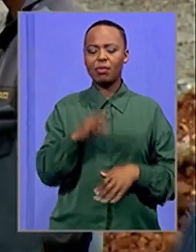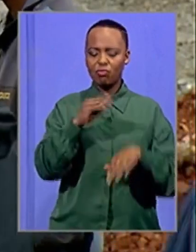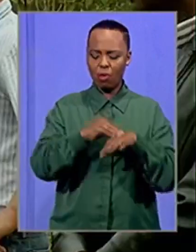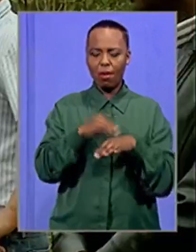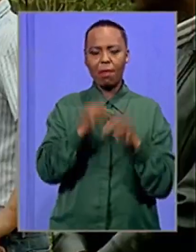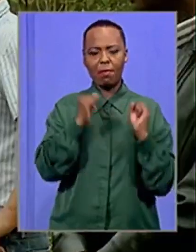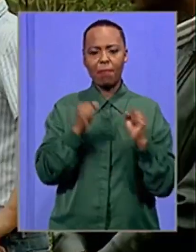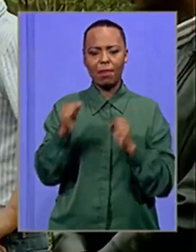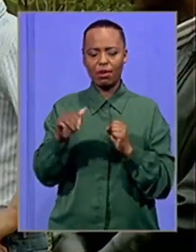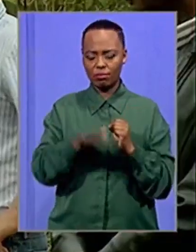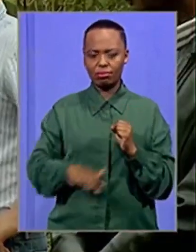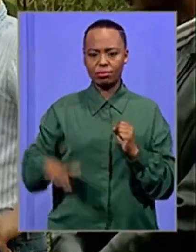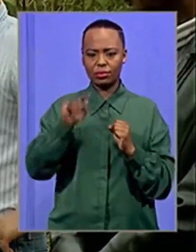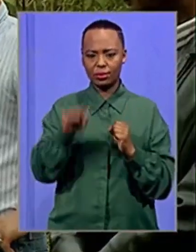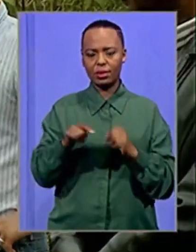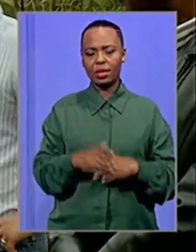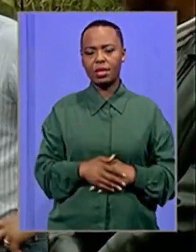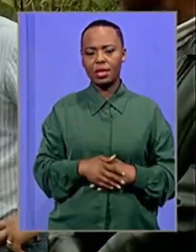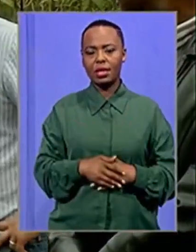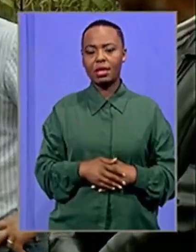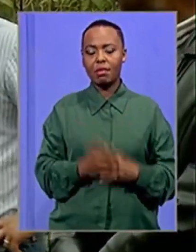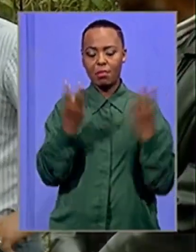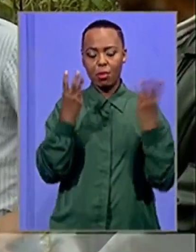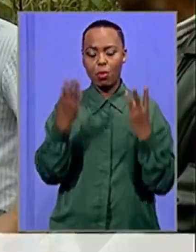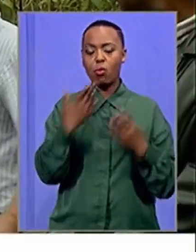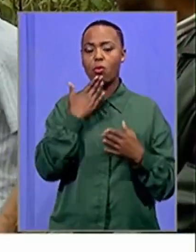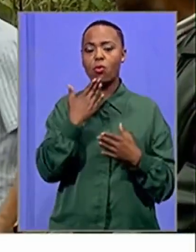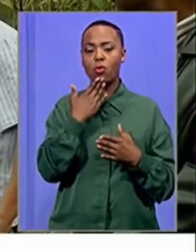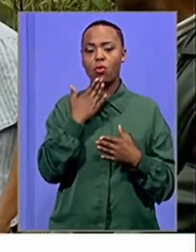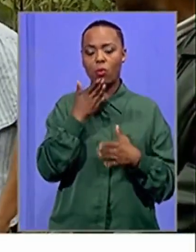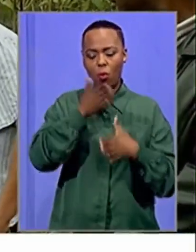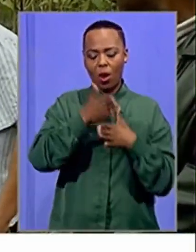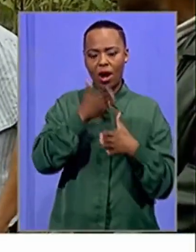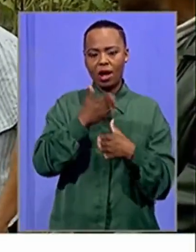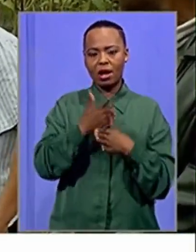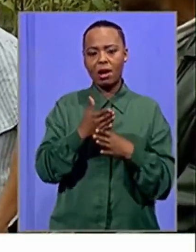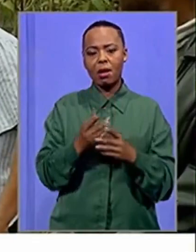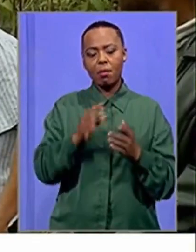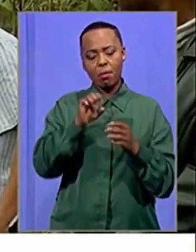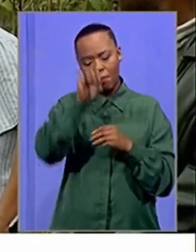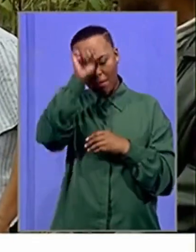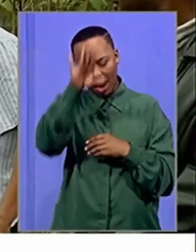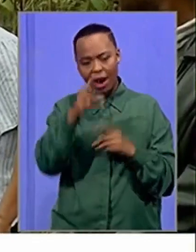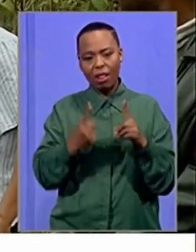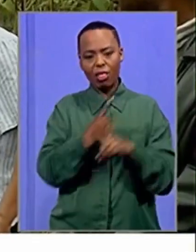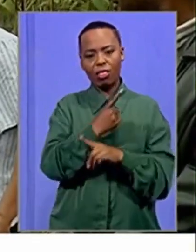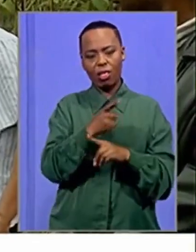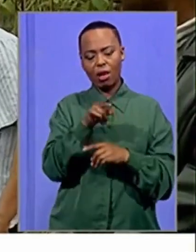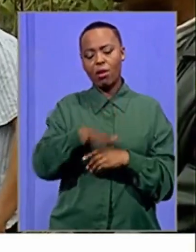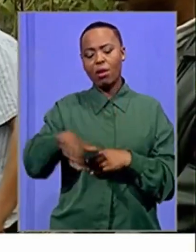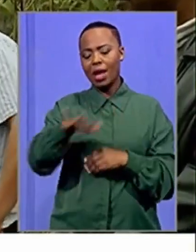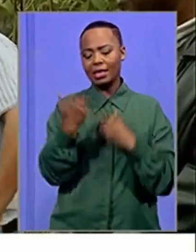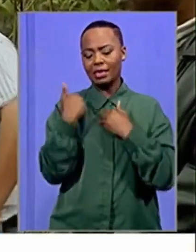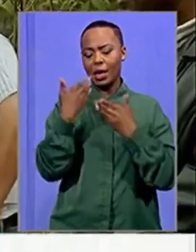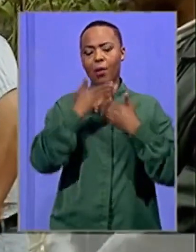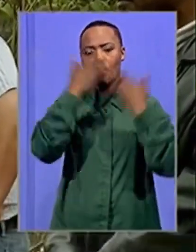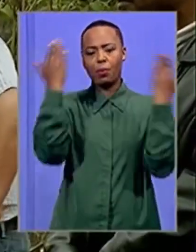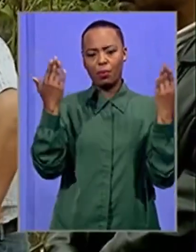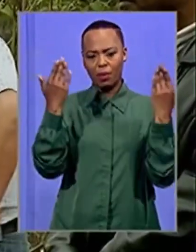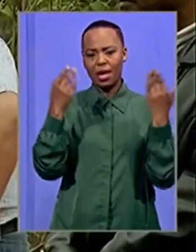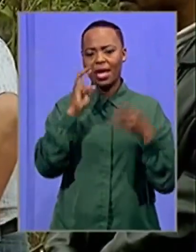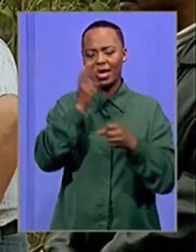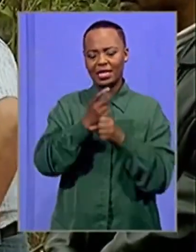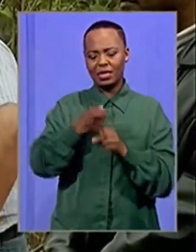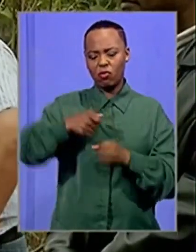This is one of the reasons that illegal mining is so incredibly dangerous. For instance, many of the shafts are unsecured and it requires heavy